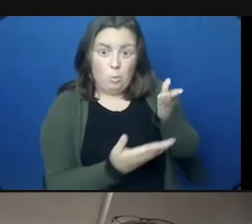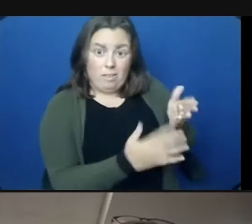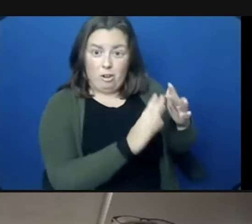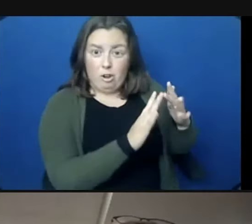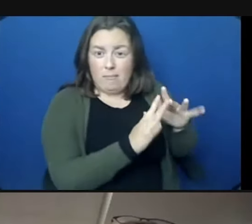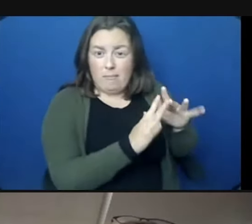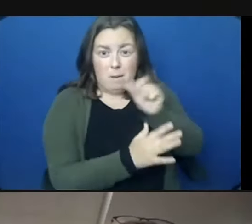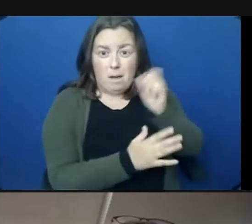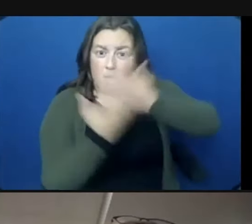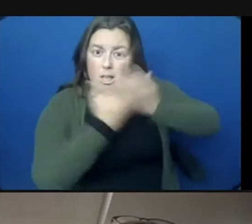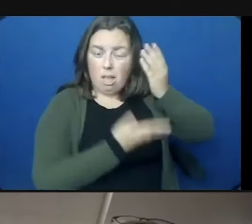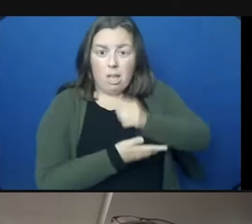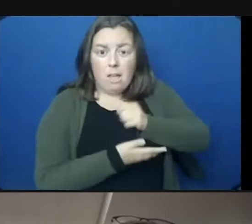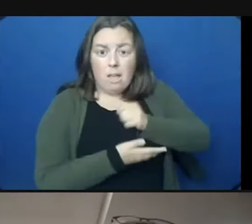speak.